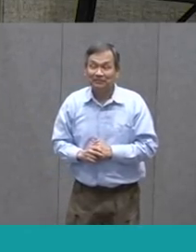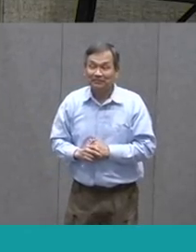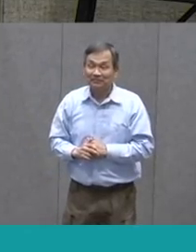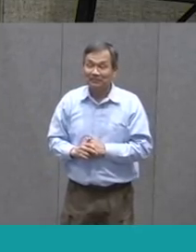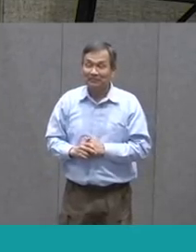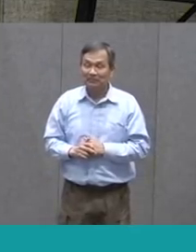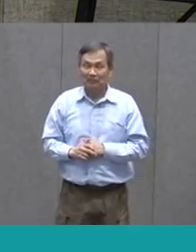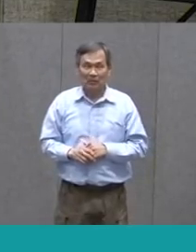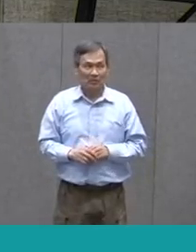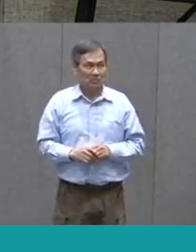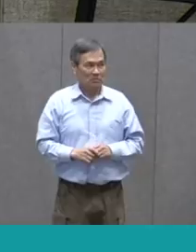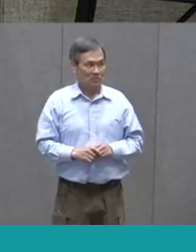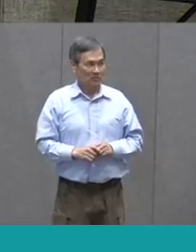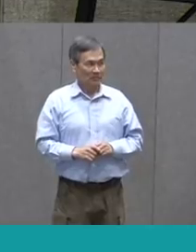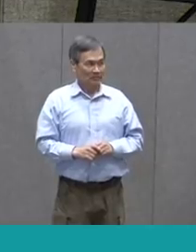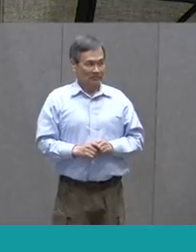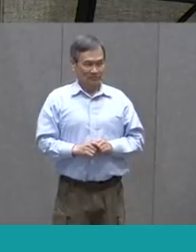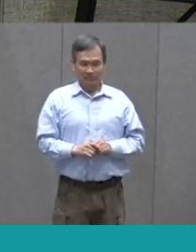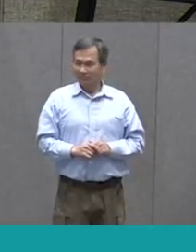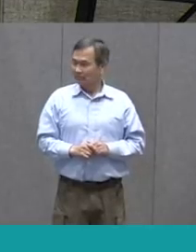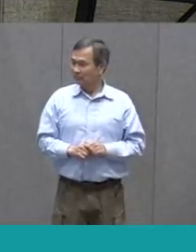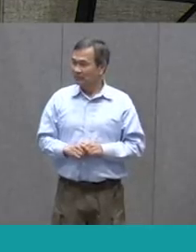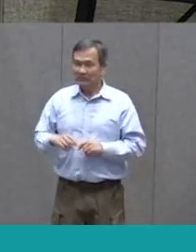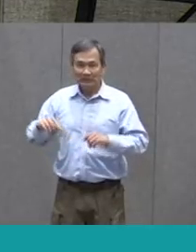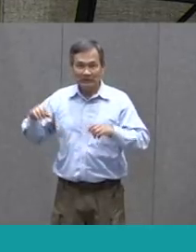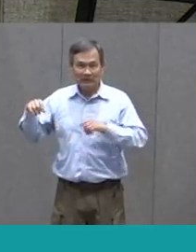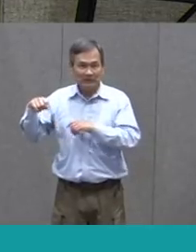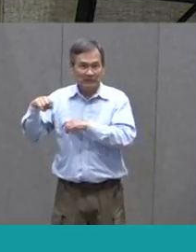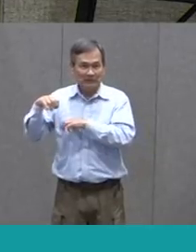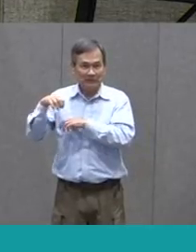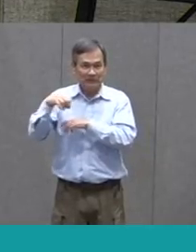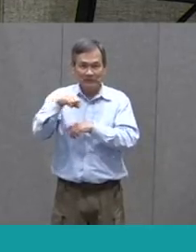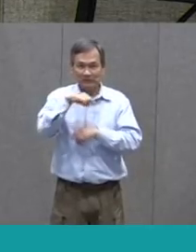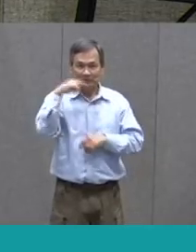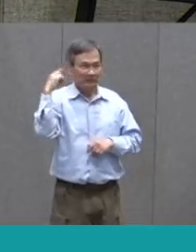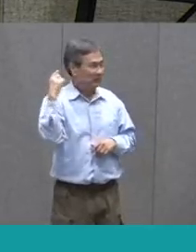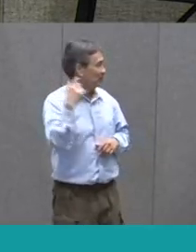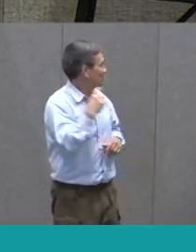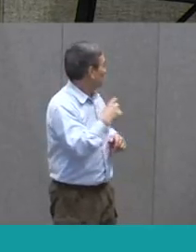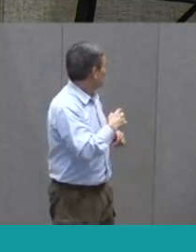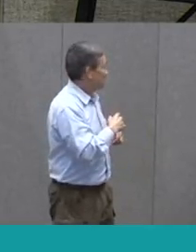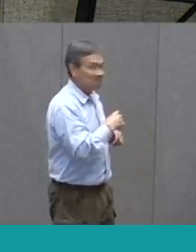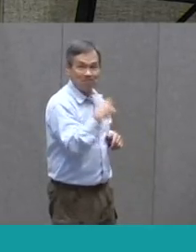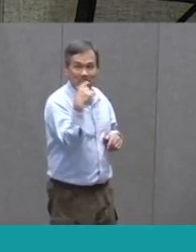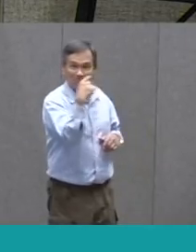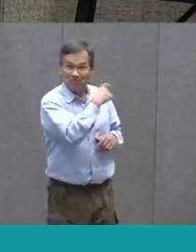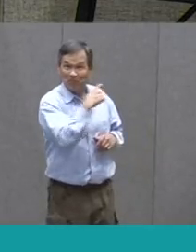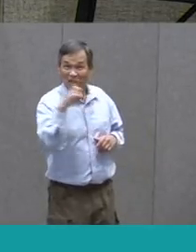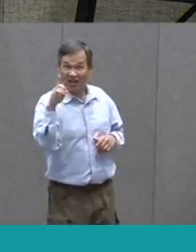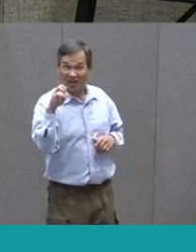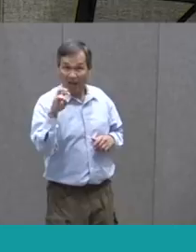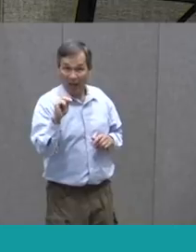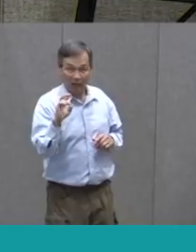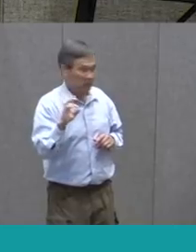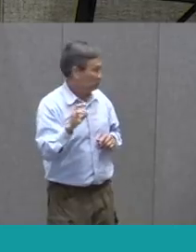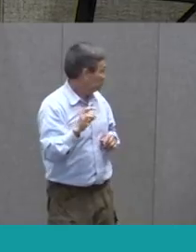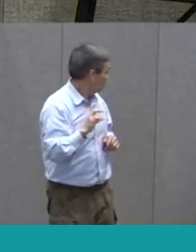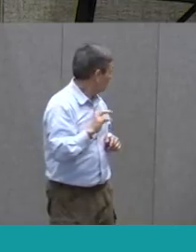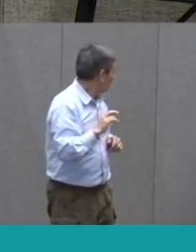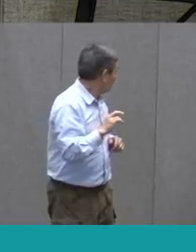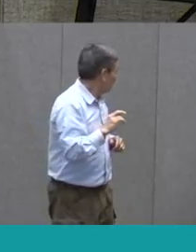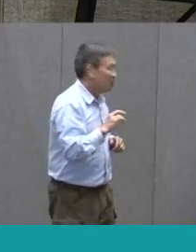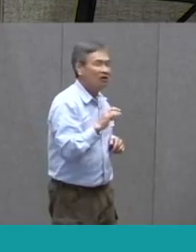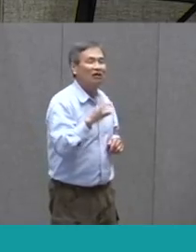The spider turned himself around about And went into his den For well he